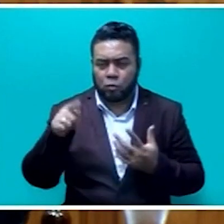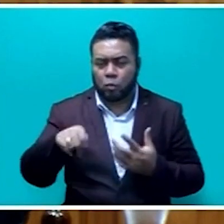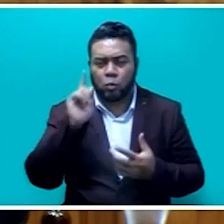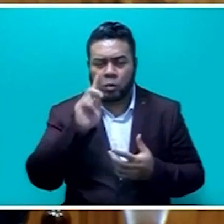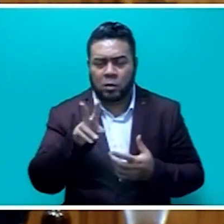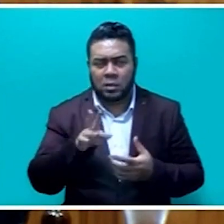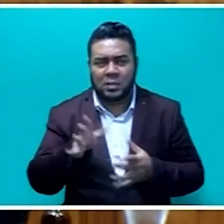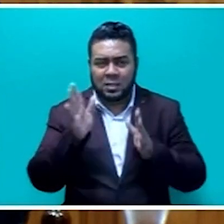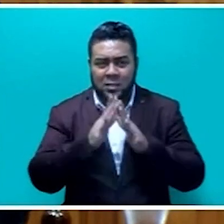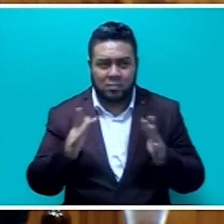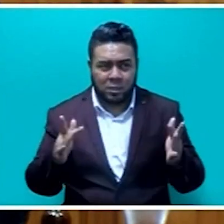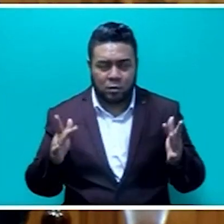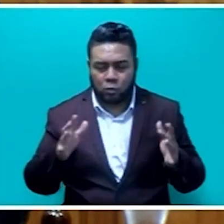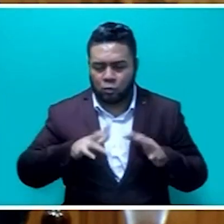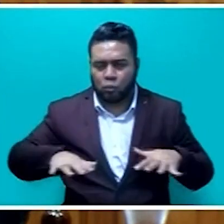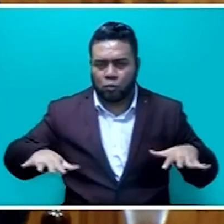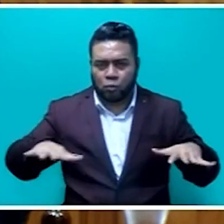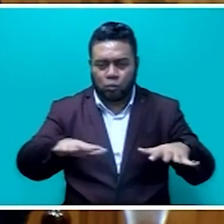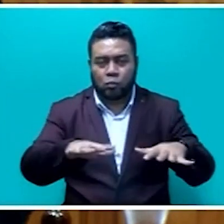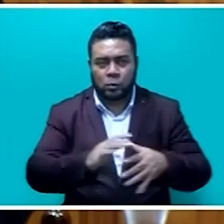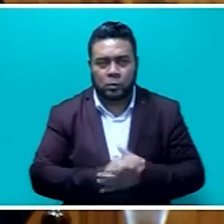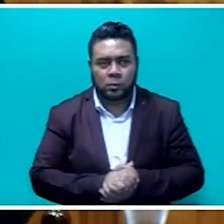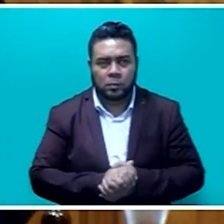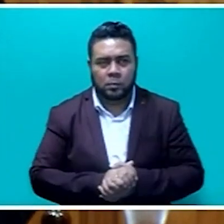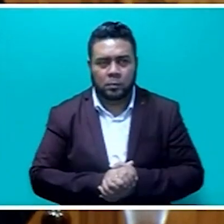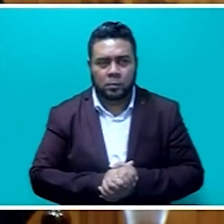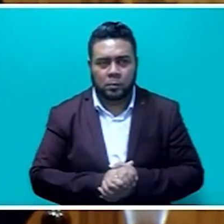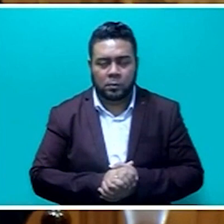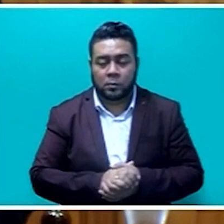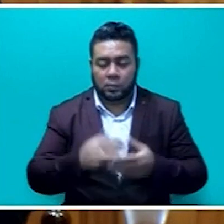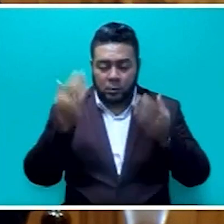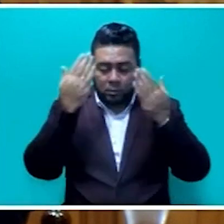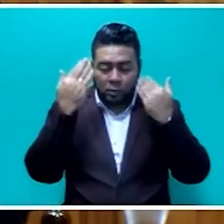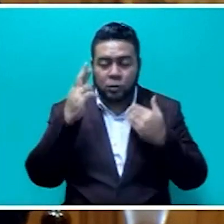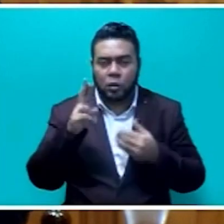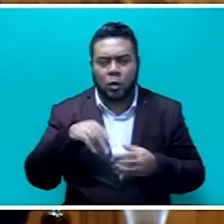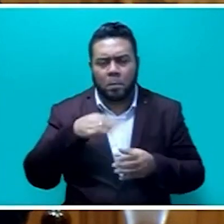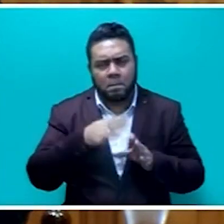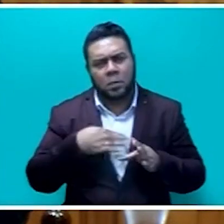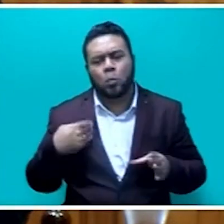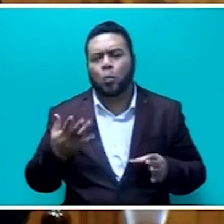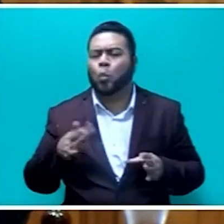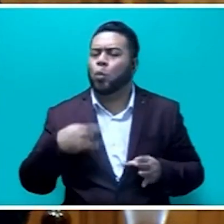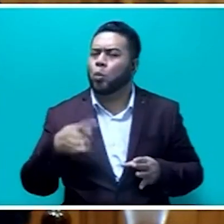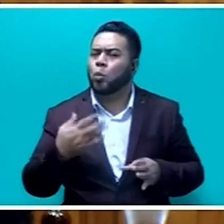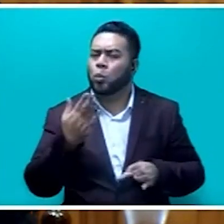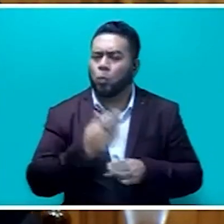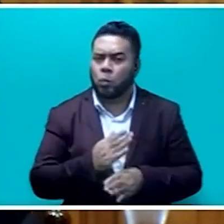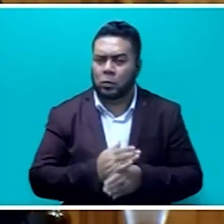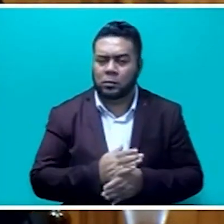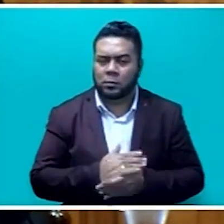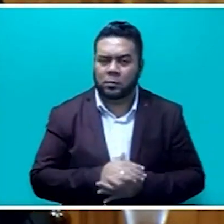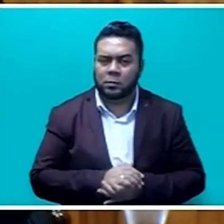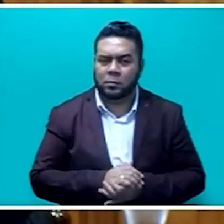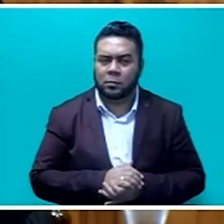such as Zembaro, so that we spread the benefits and exposure. Mr. Speaker, sir, the Ministry will continue to work with its partner organizers through the state community